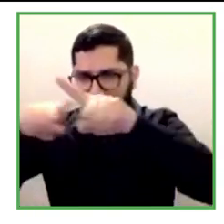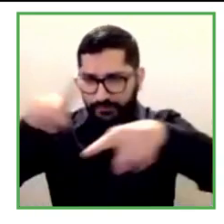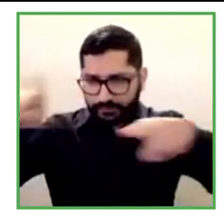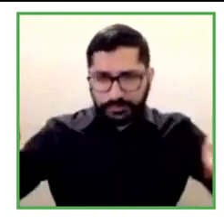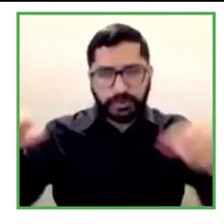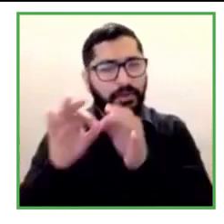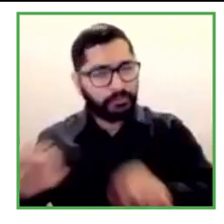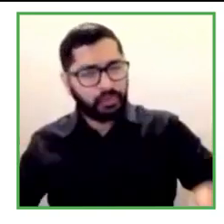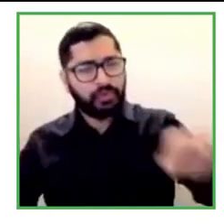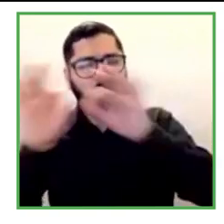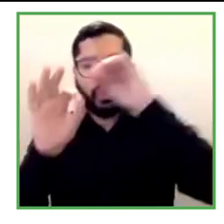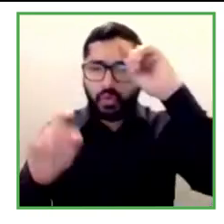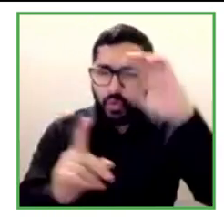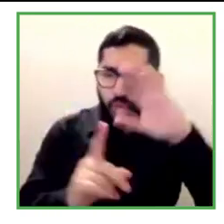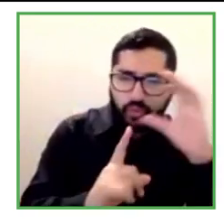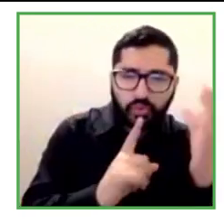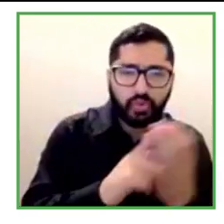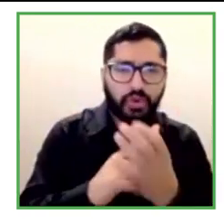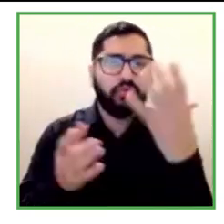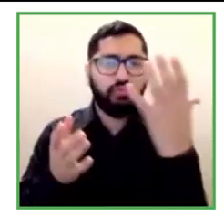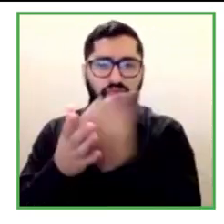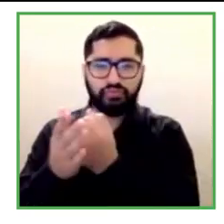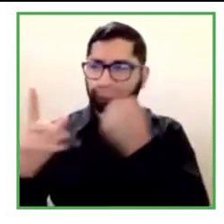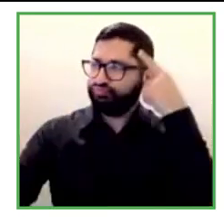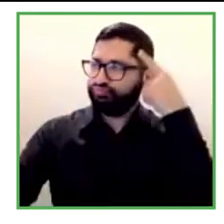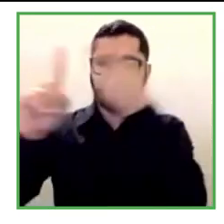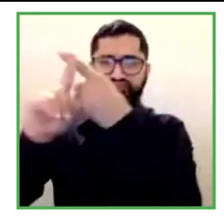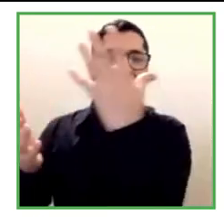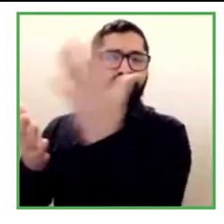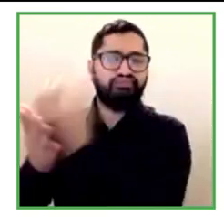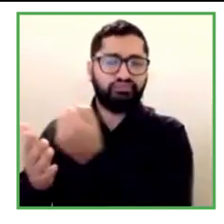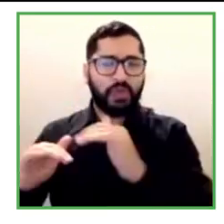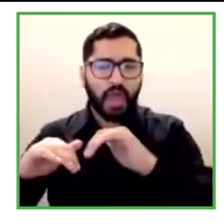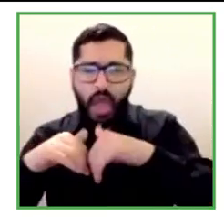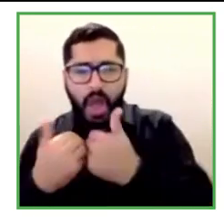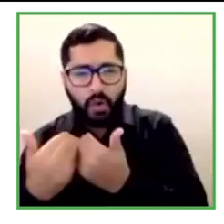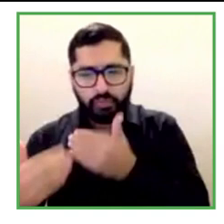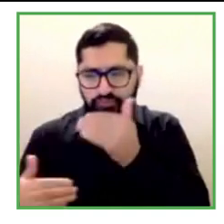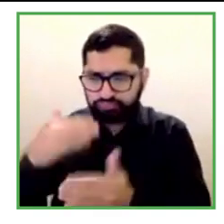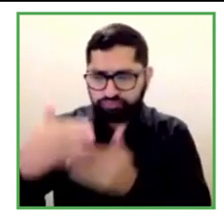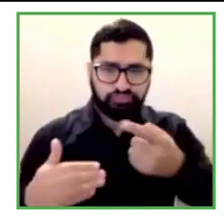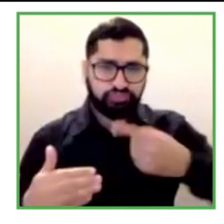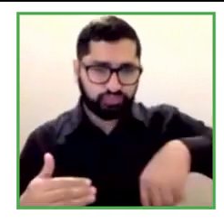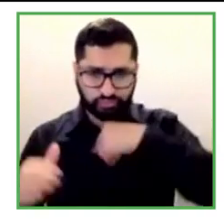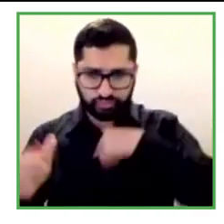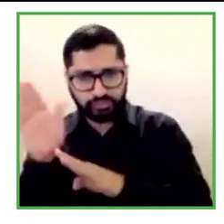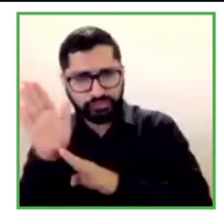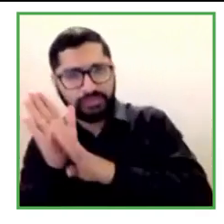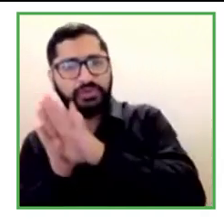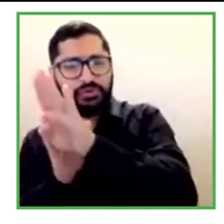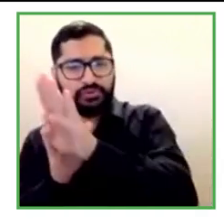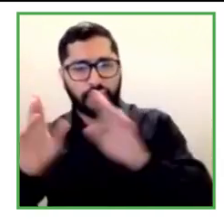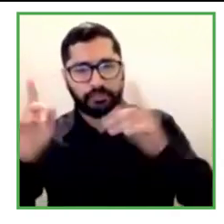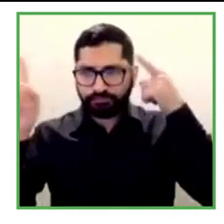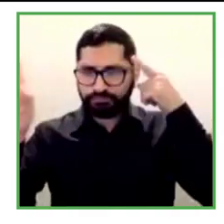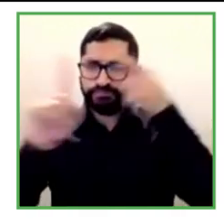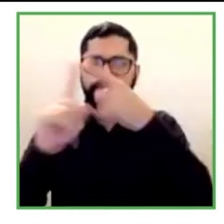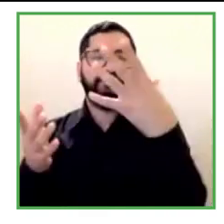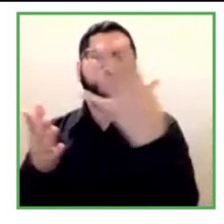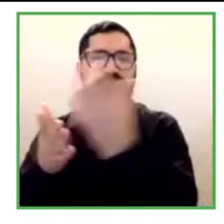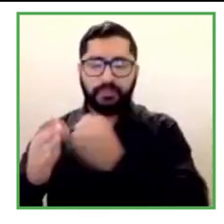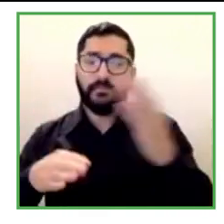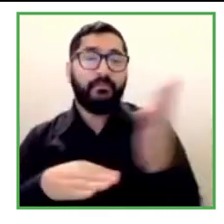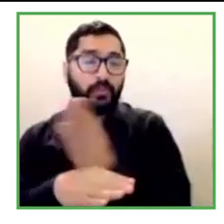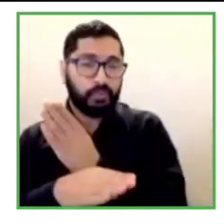of a culture, successful culture, of how we can develop, better develop the goals of the company. How we can